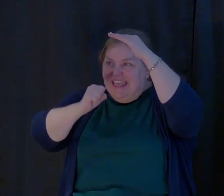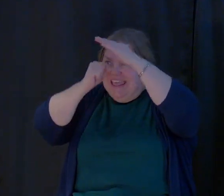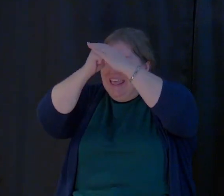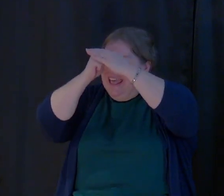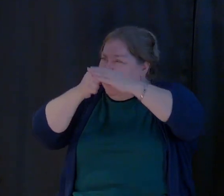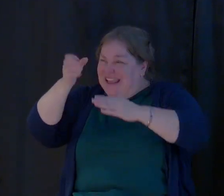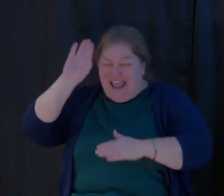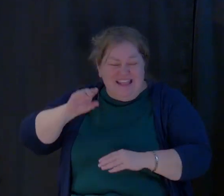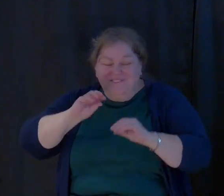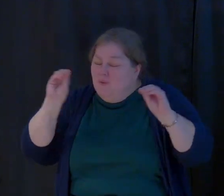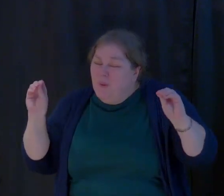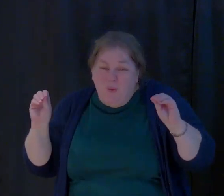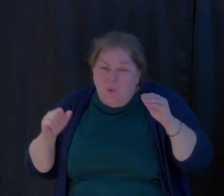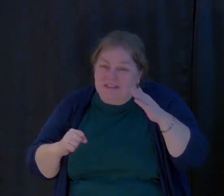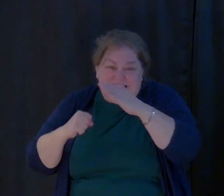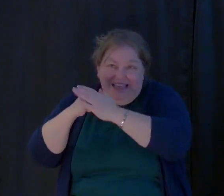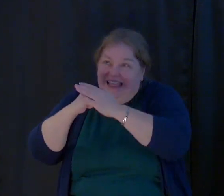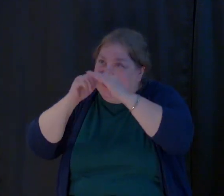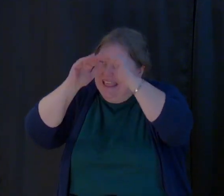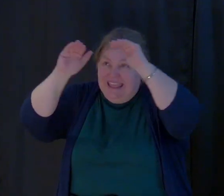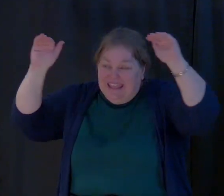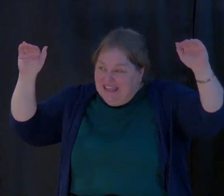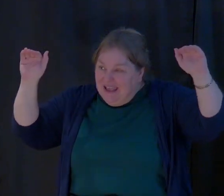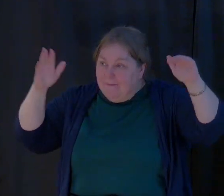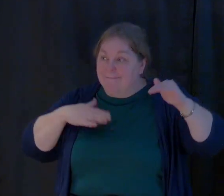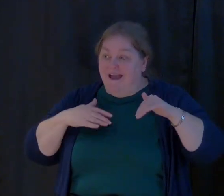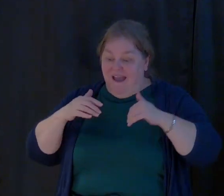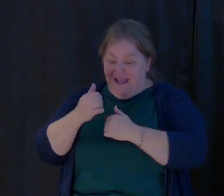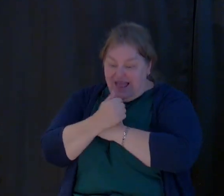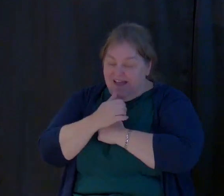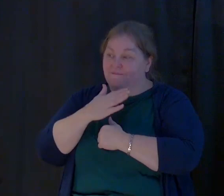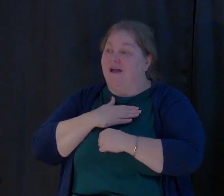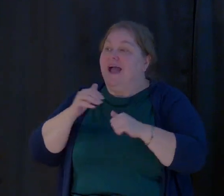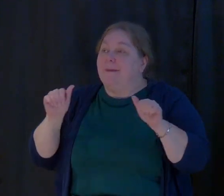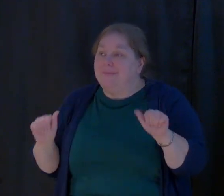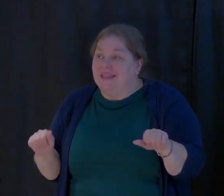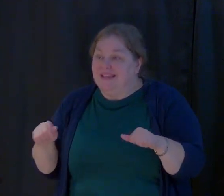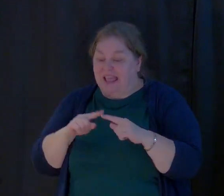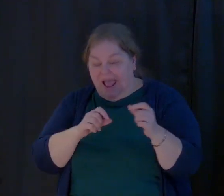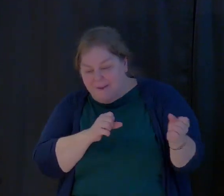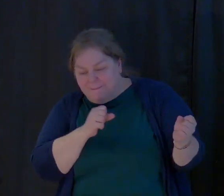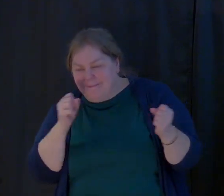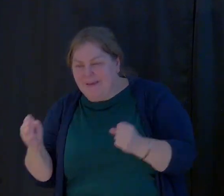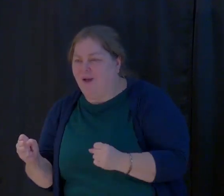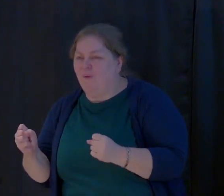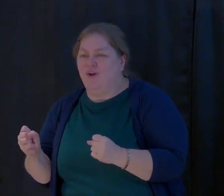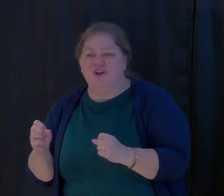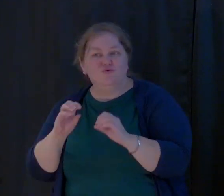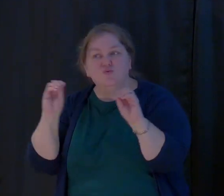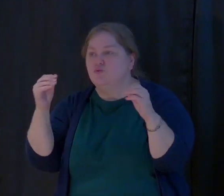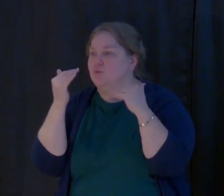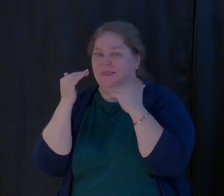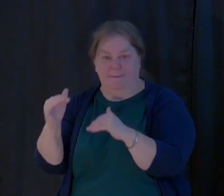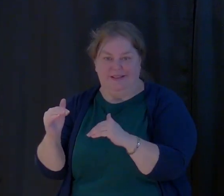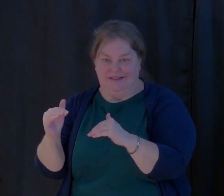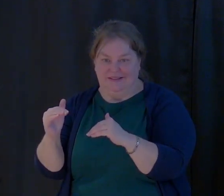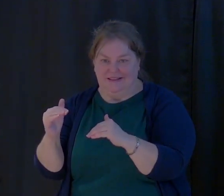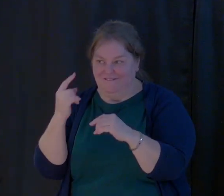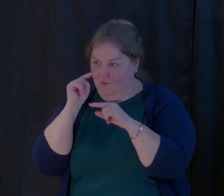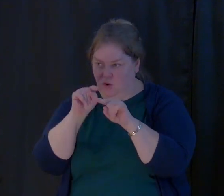I have no ceilings. My love and my ability, my power is unlimited to you.